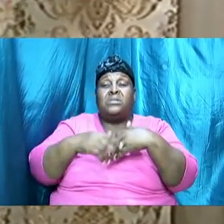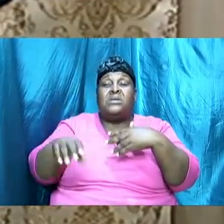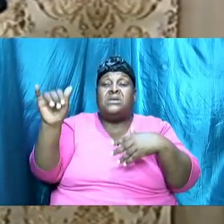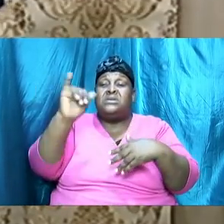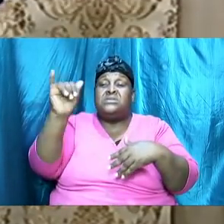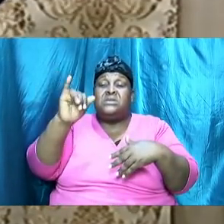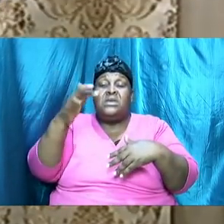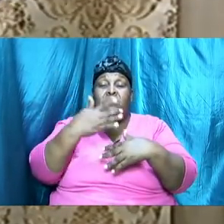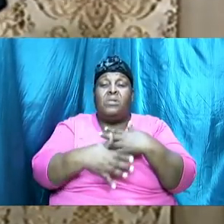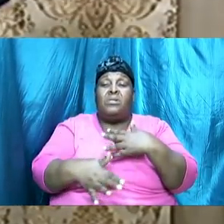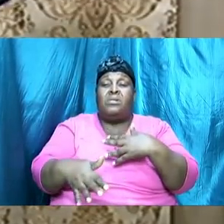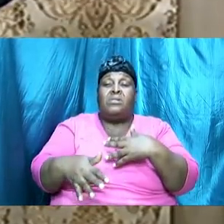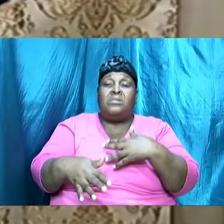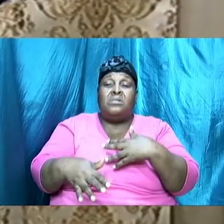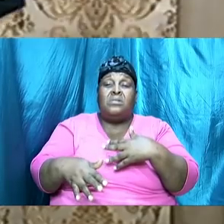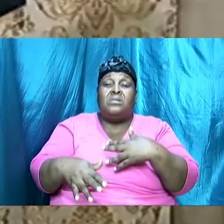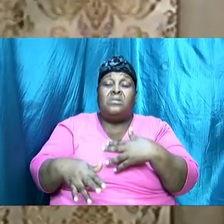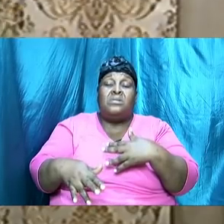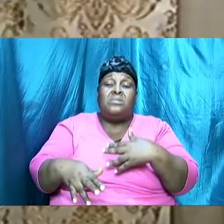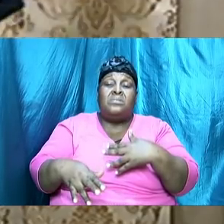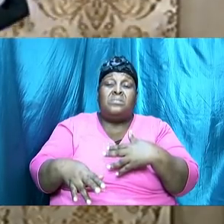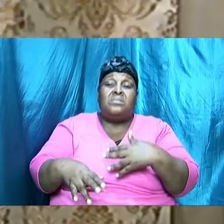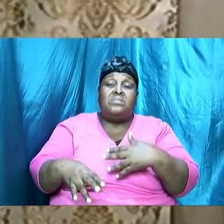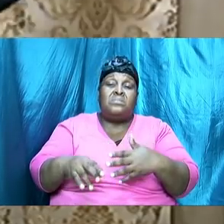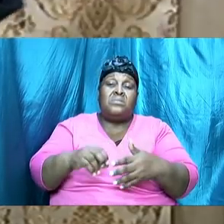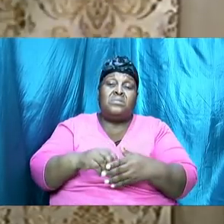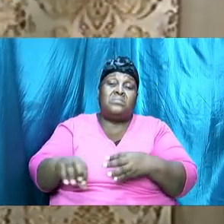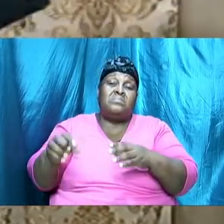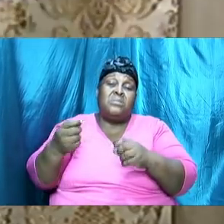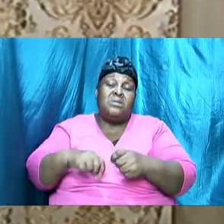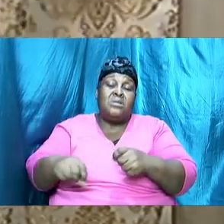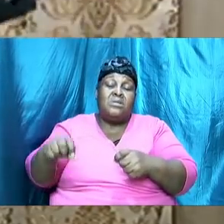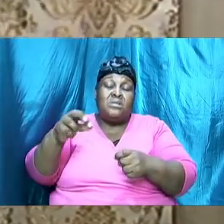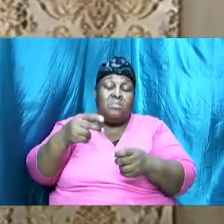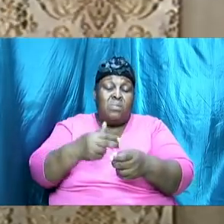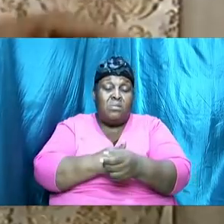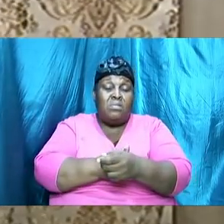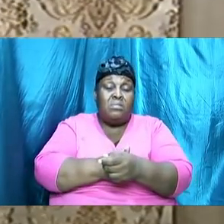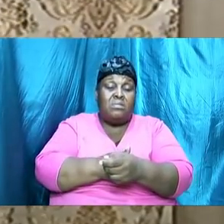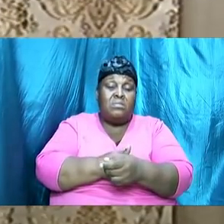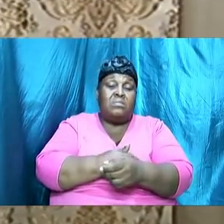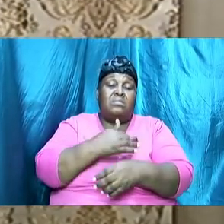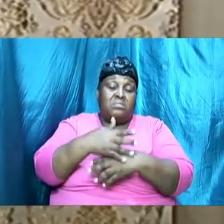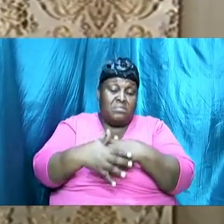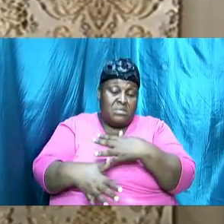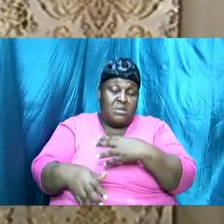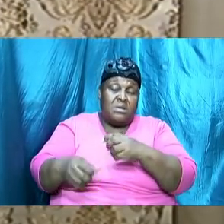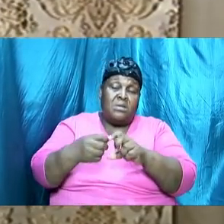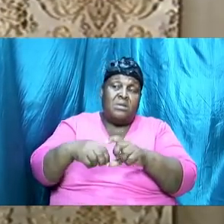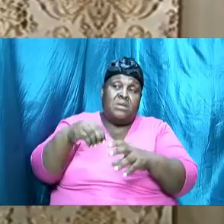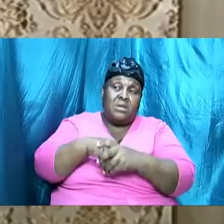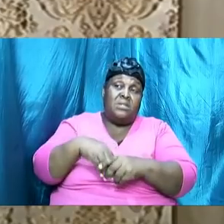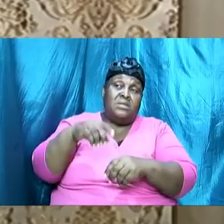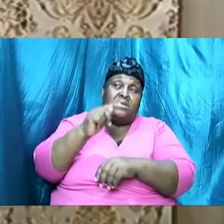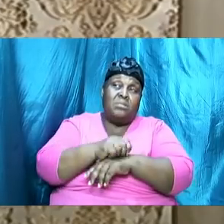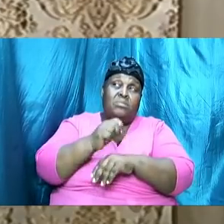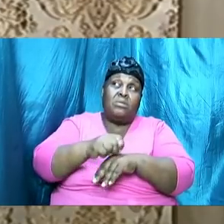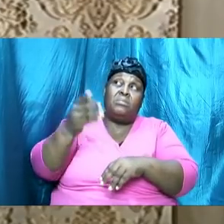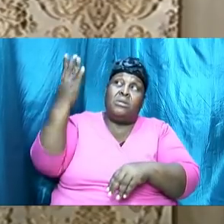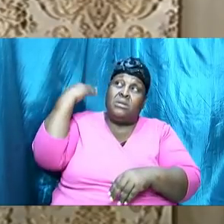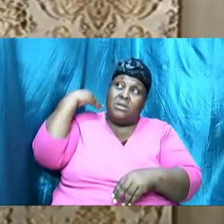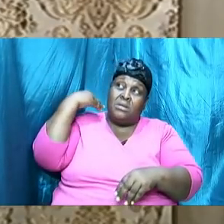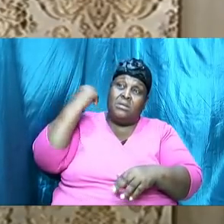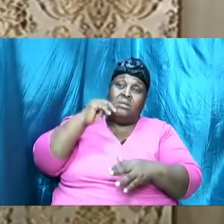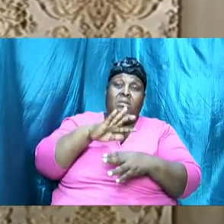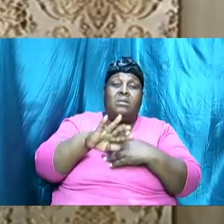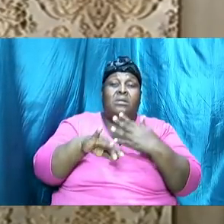that the lamb are typified it was typified by the blood that the lamb shed back there in the tabernacle they all had things